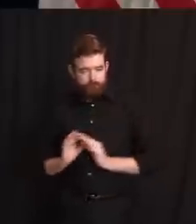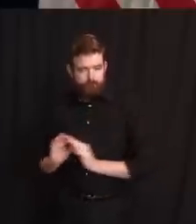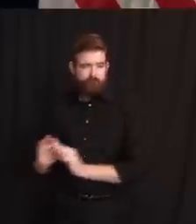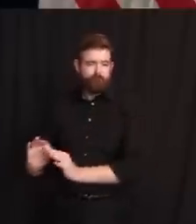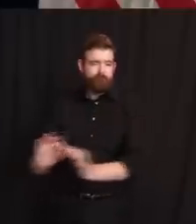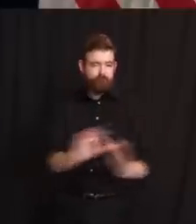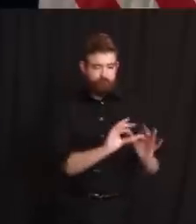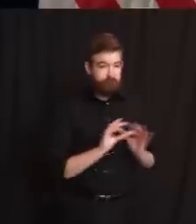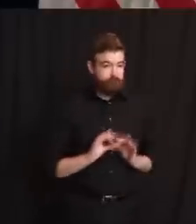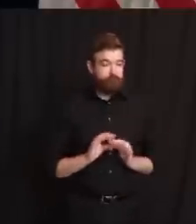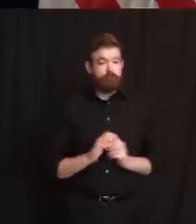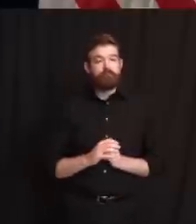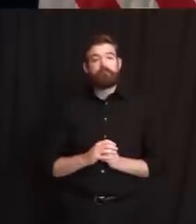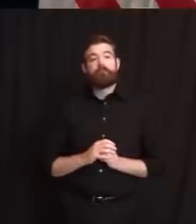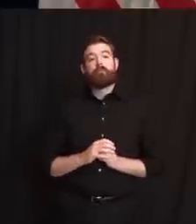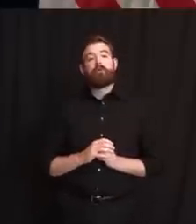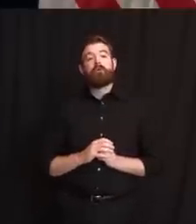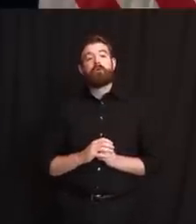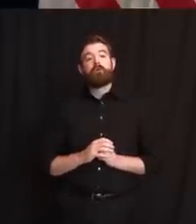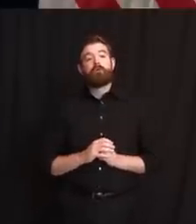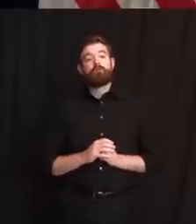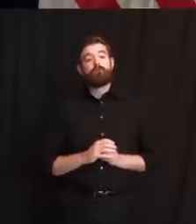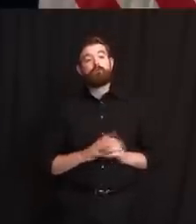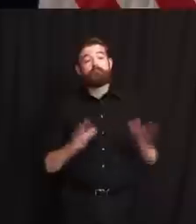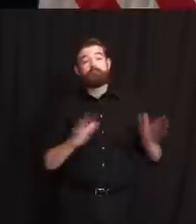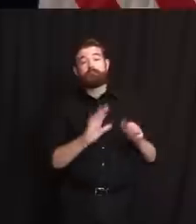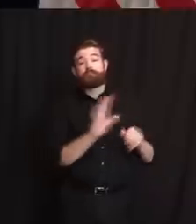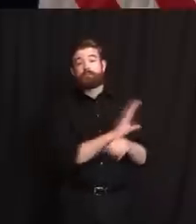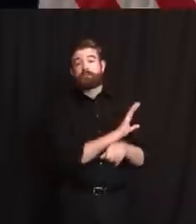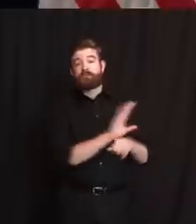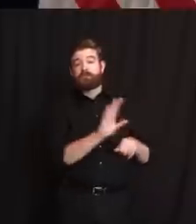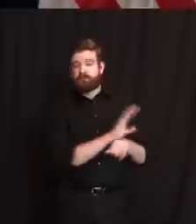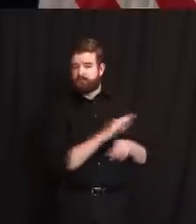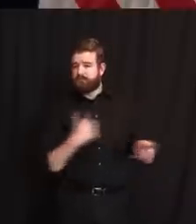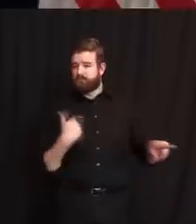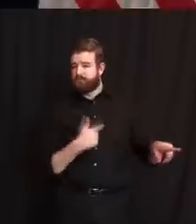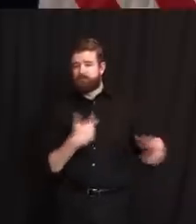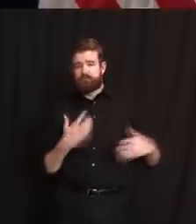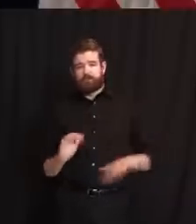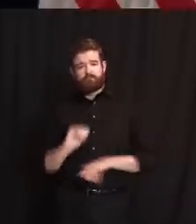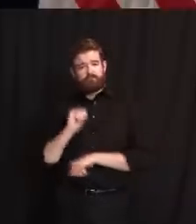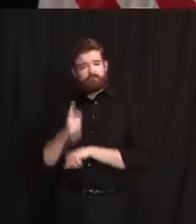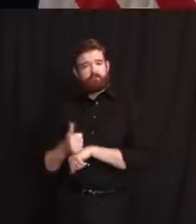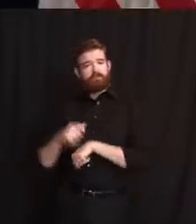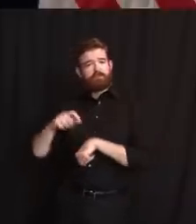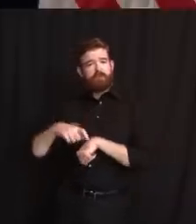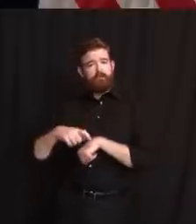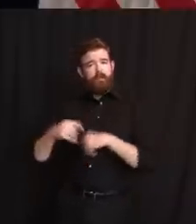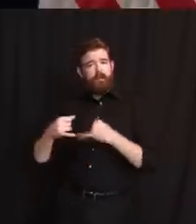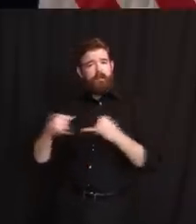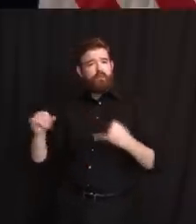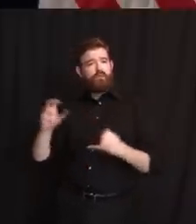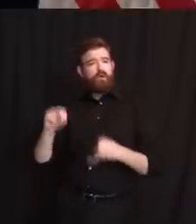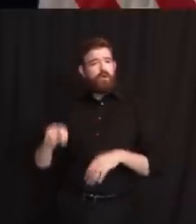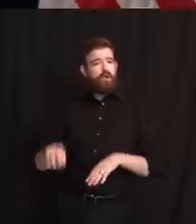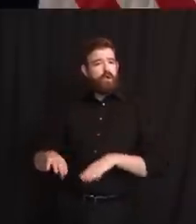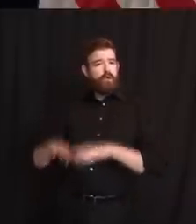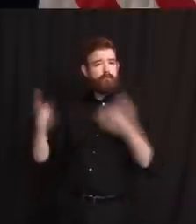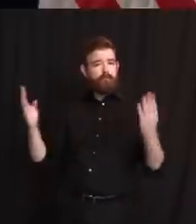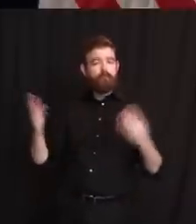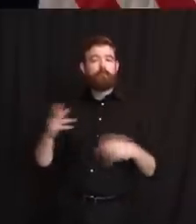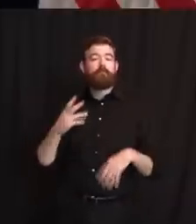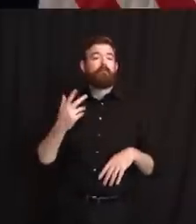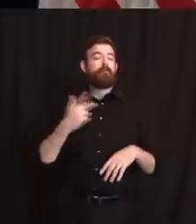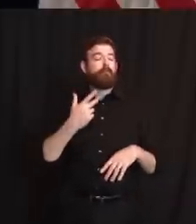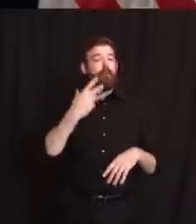for small businesses. Um, and, and we think it's a responsible one. We've put a timeframe out for outdoor dining, for salons and